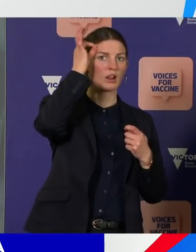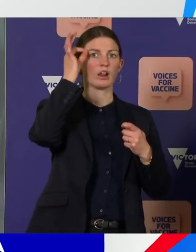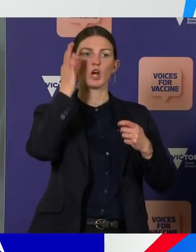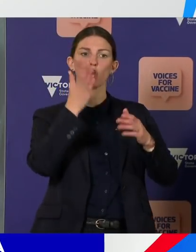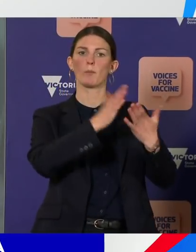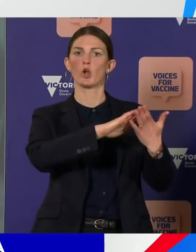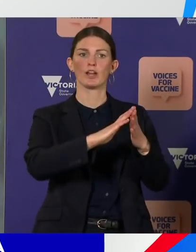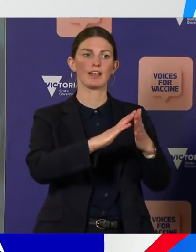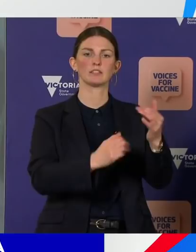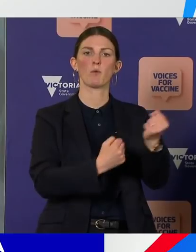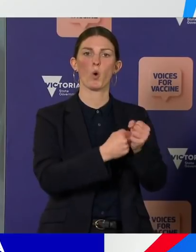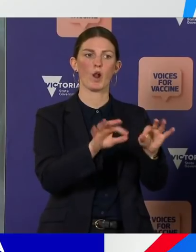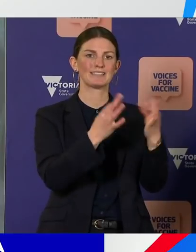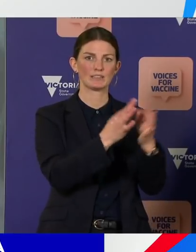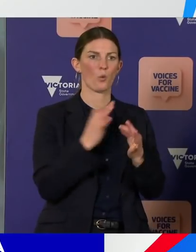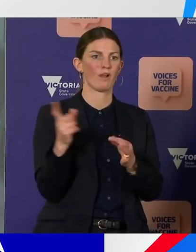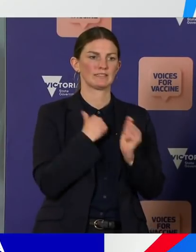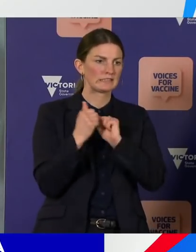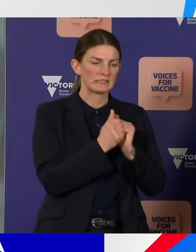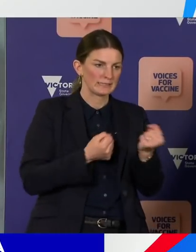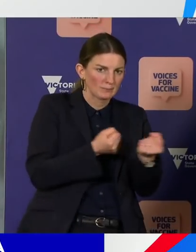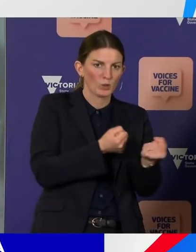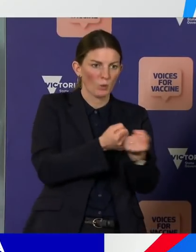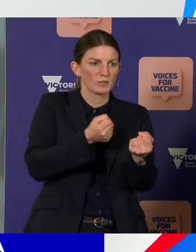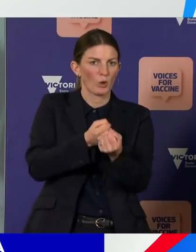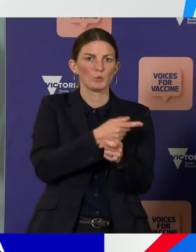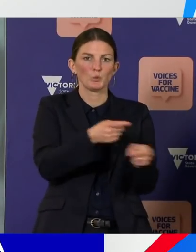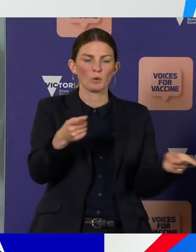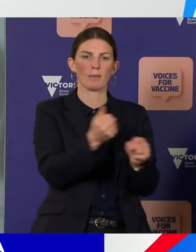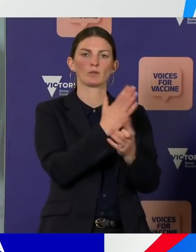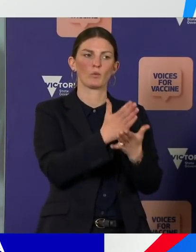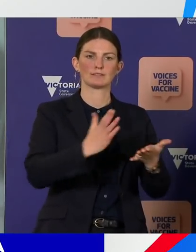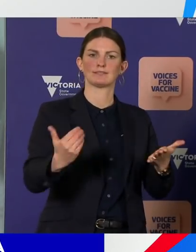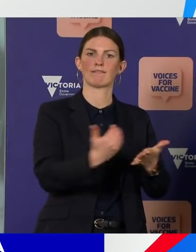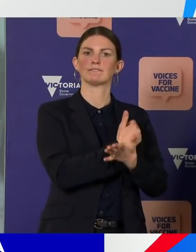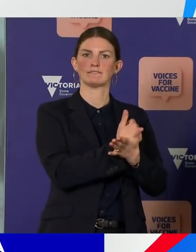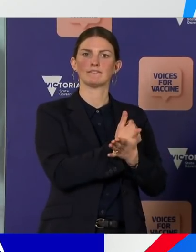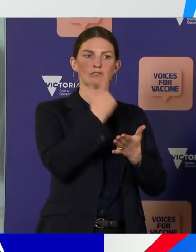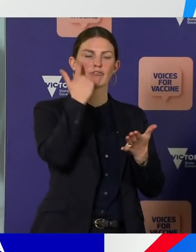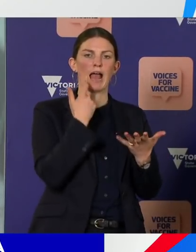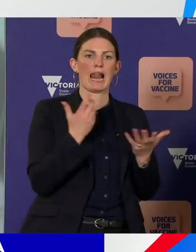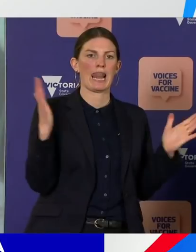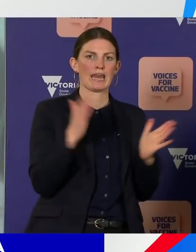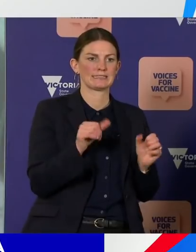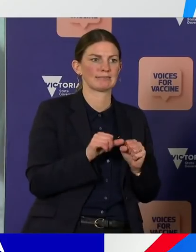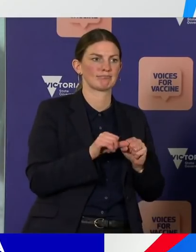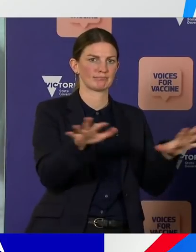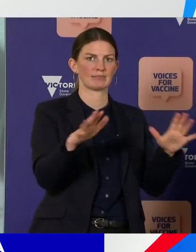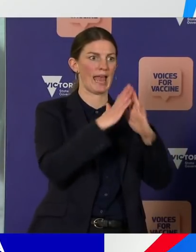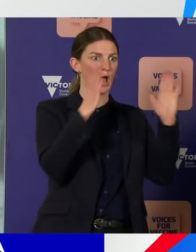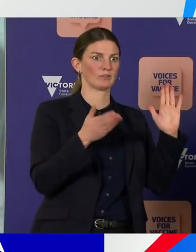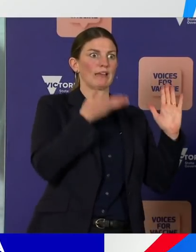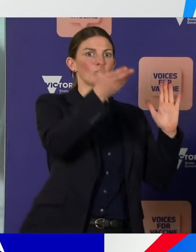other community support organisations to help you stay safe, to minimise the risk of transmission from household to household, community to community,